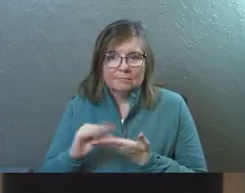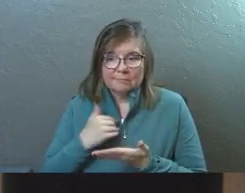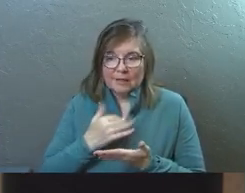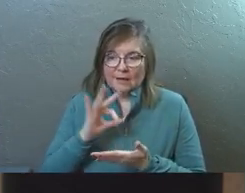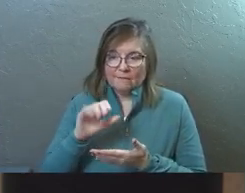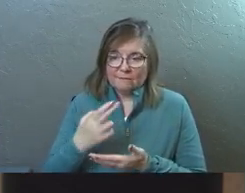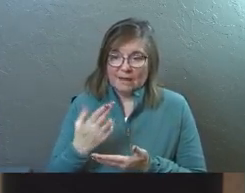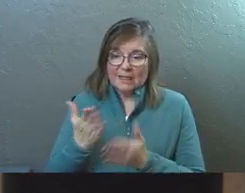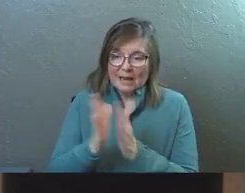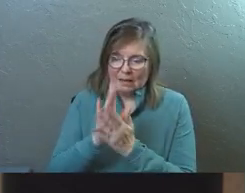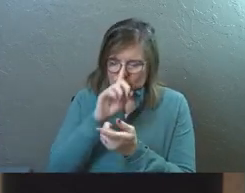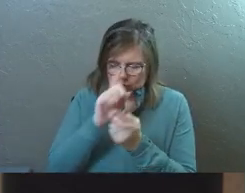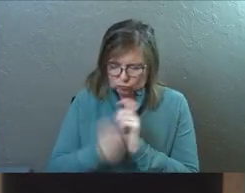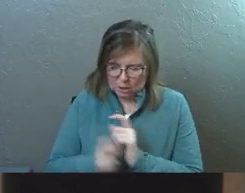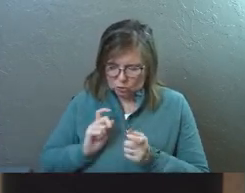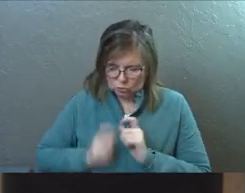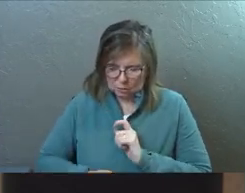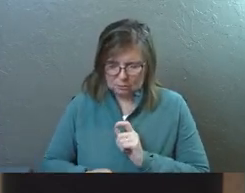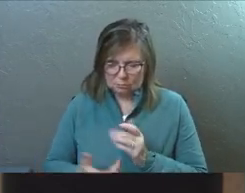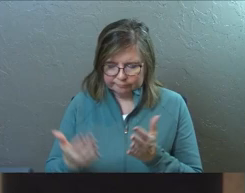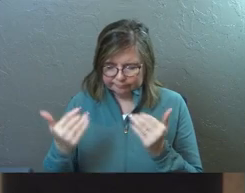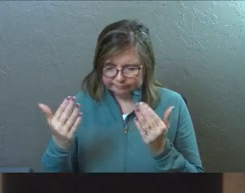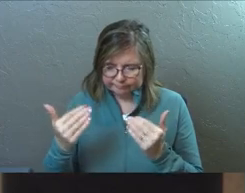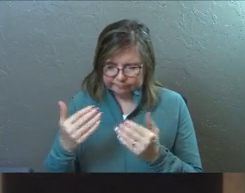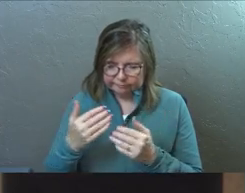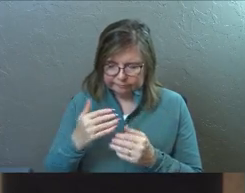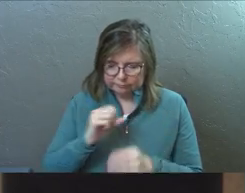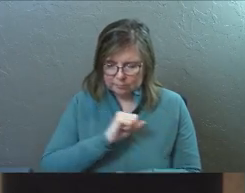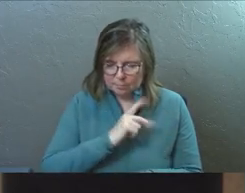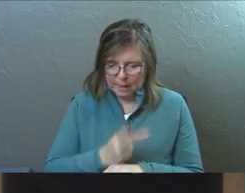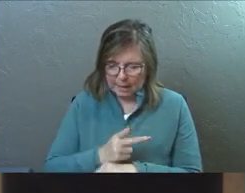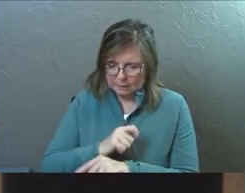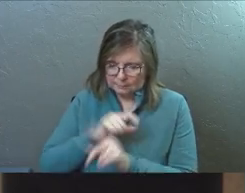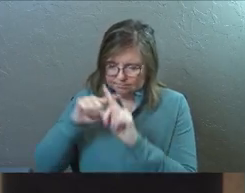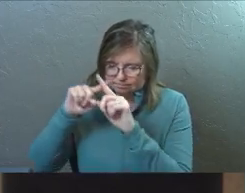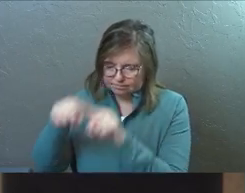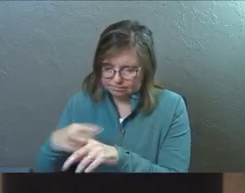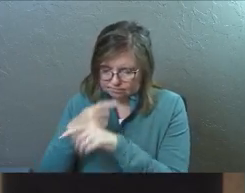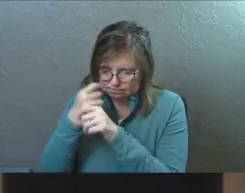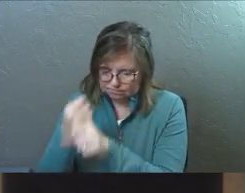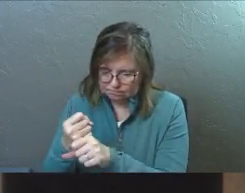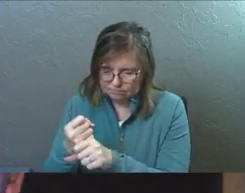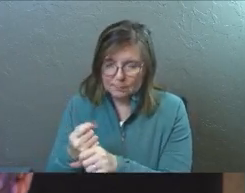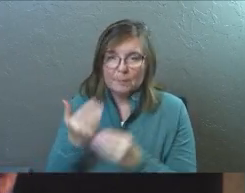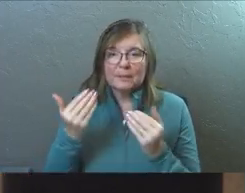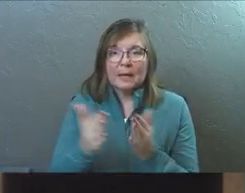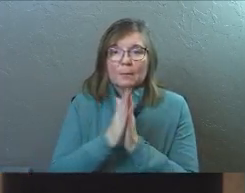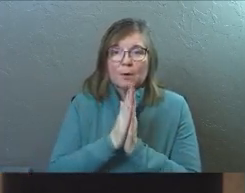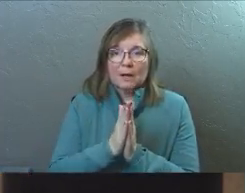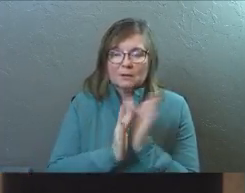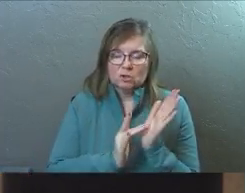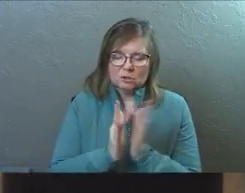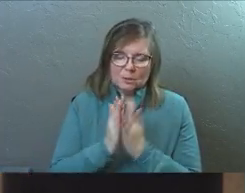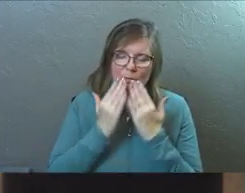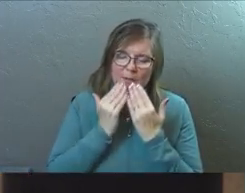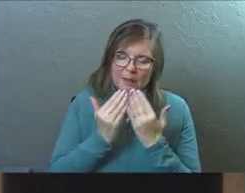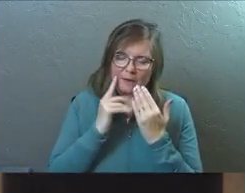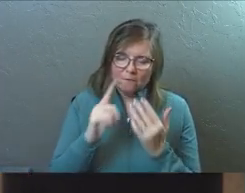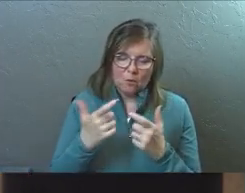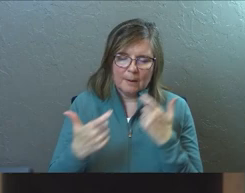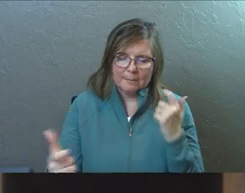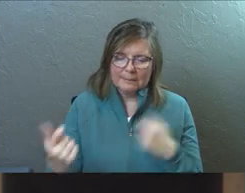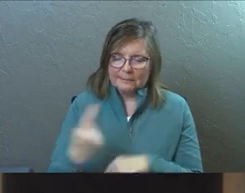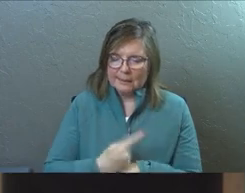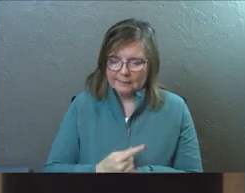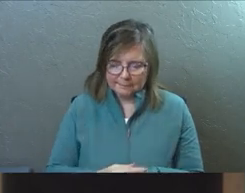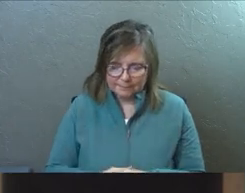and ask him to change you. Ask him to set you back on that course. Amen? Let's pray. Jesus, we thank you for a